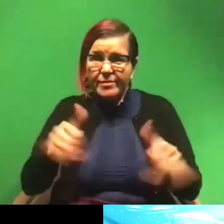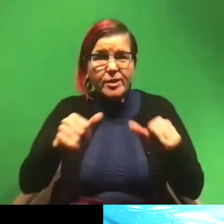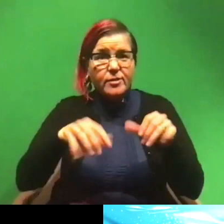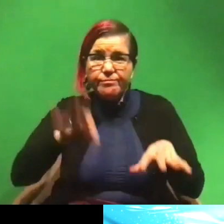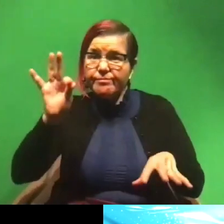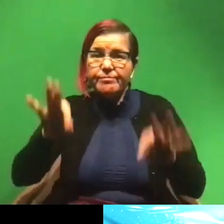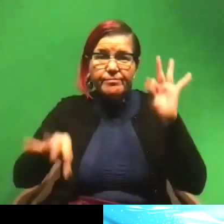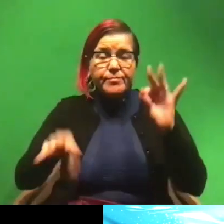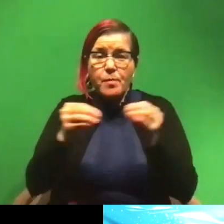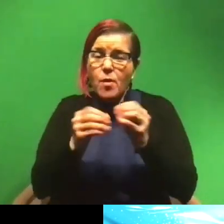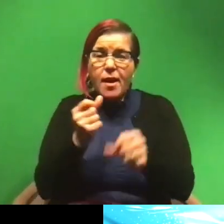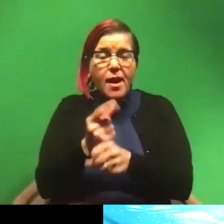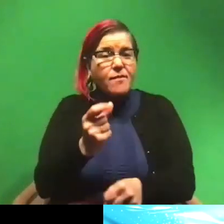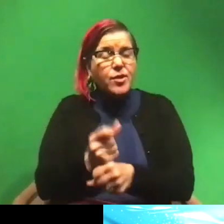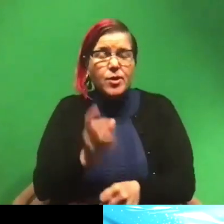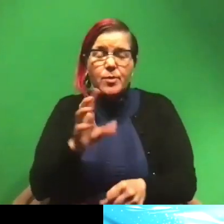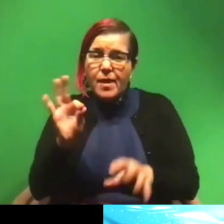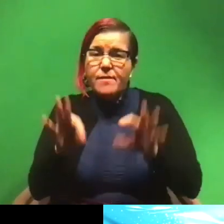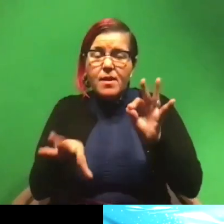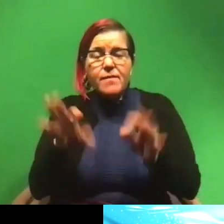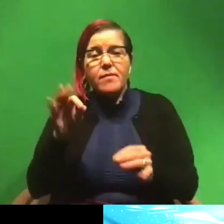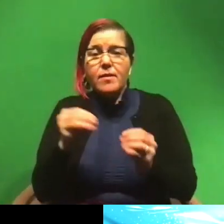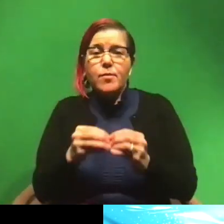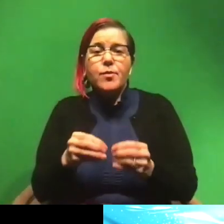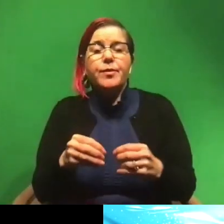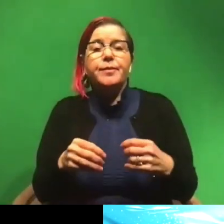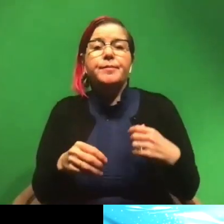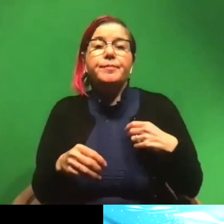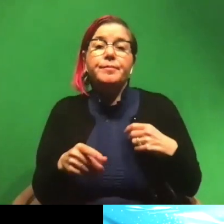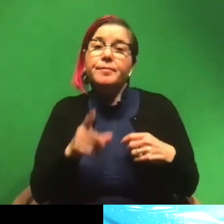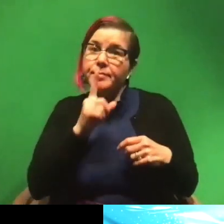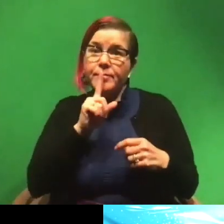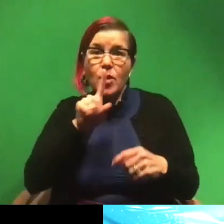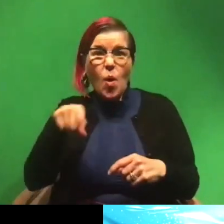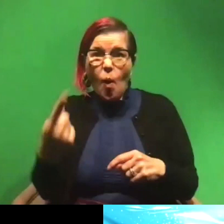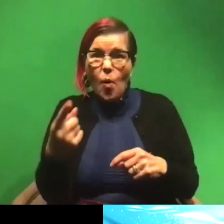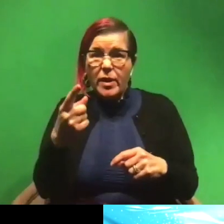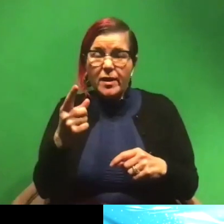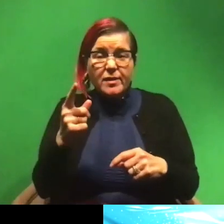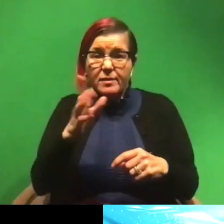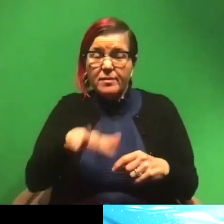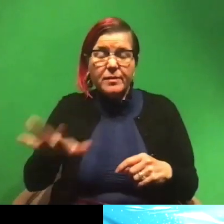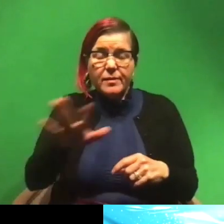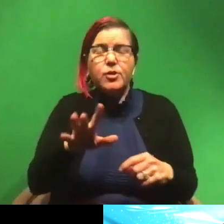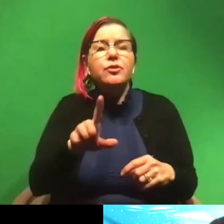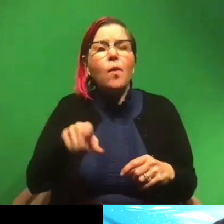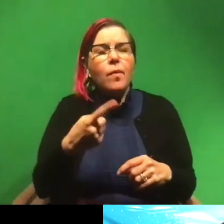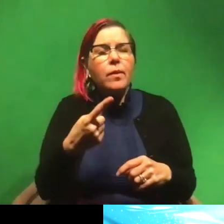pretty much every year we discover more. Uh, so that's not to say that those are the only species out there. Those are the ones we know about.